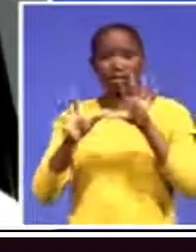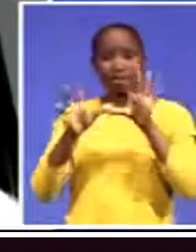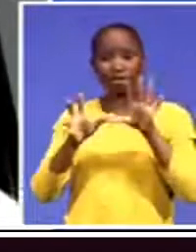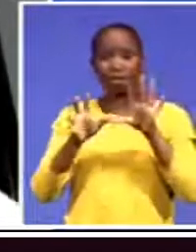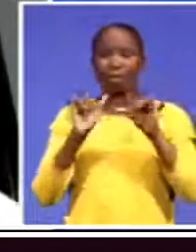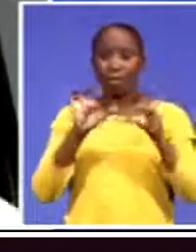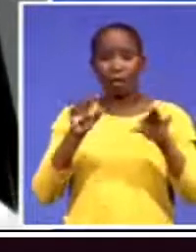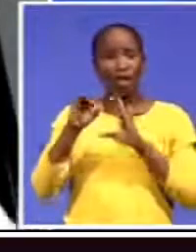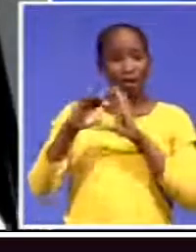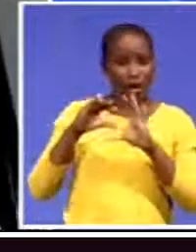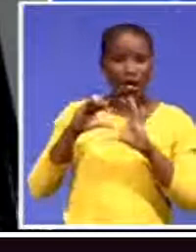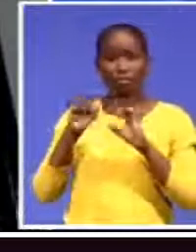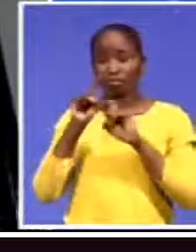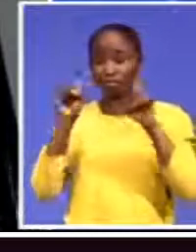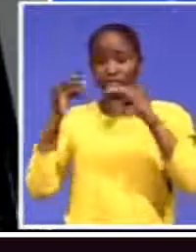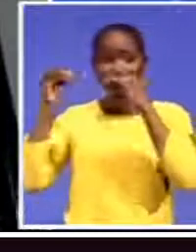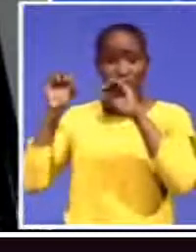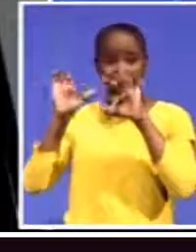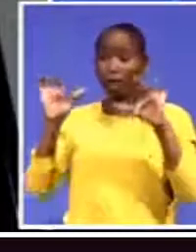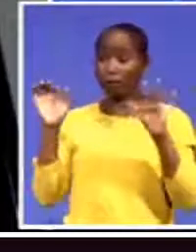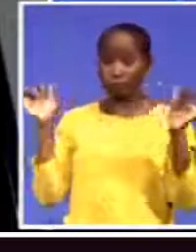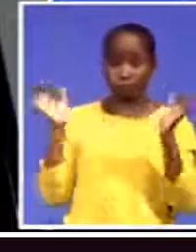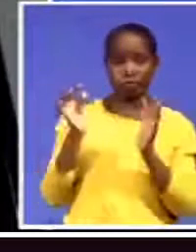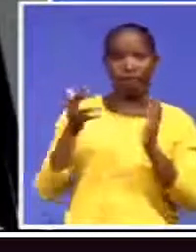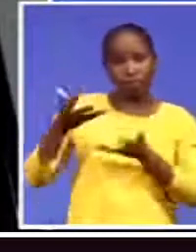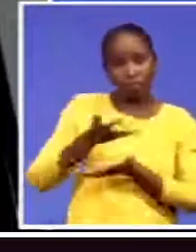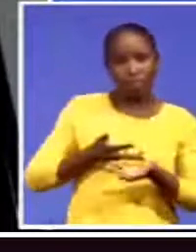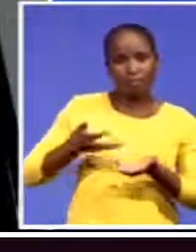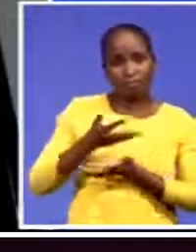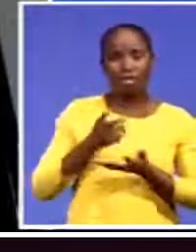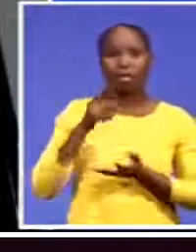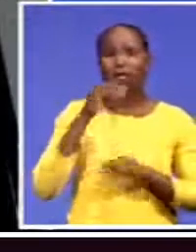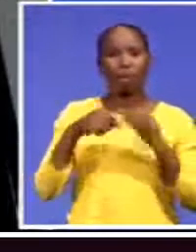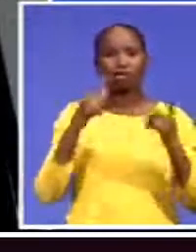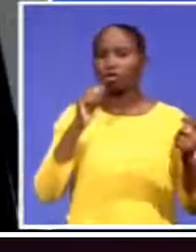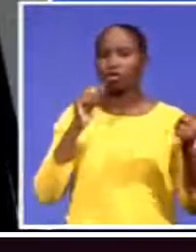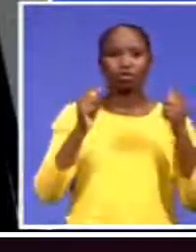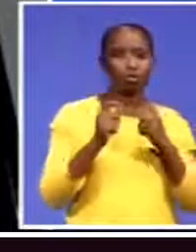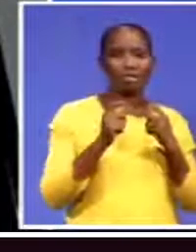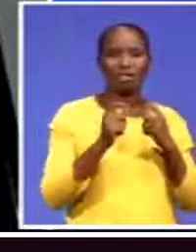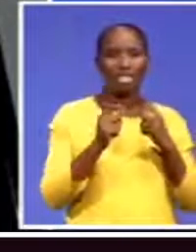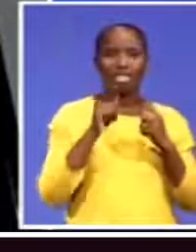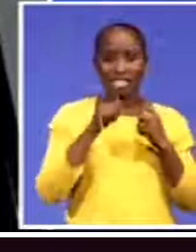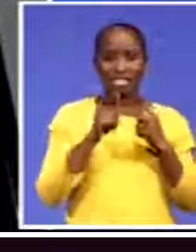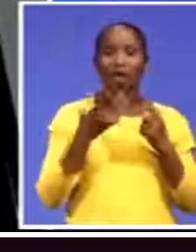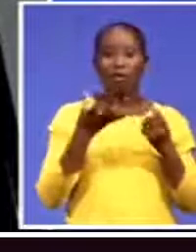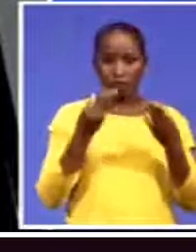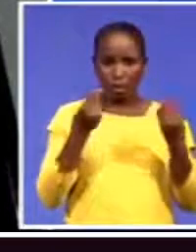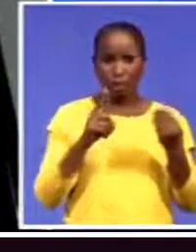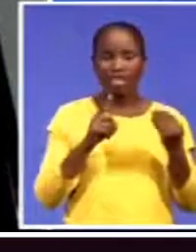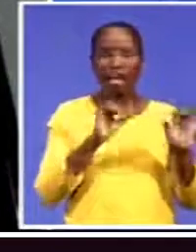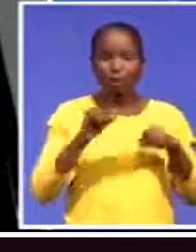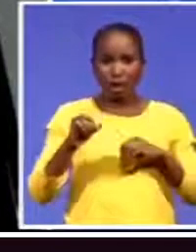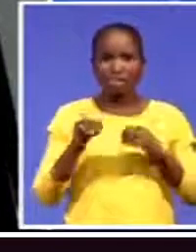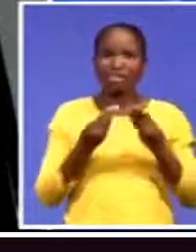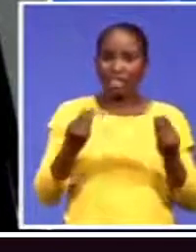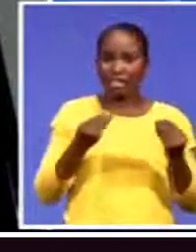elephant in the room. Not only is it the just transition, which I call the elephant in the Paris Agreement text, but there's also this issue of scope